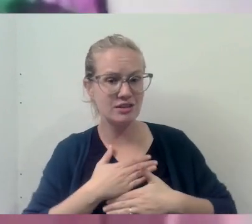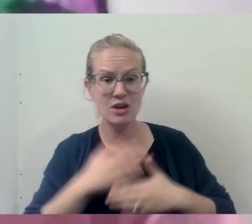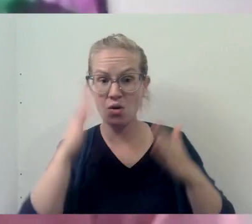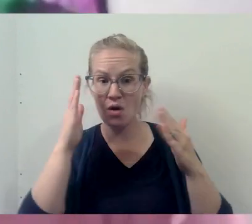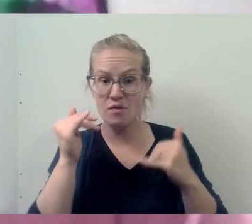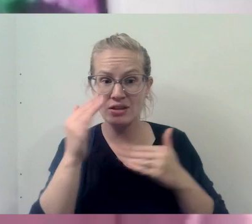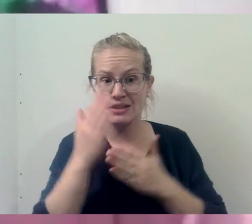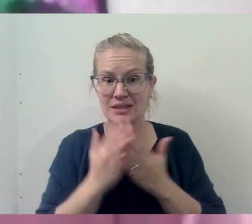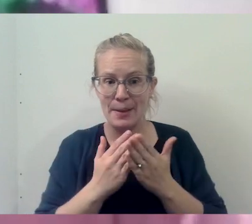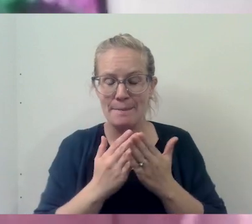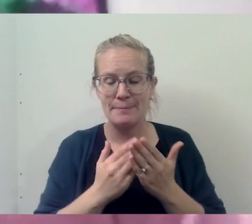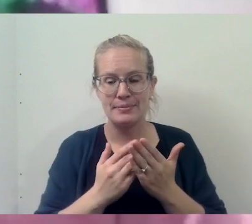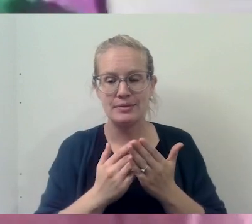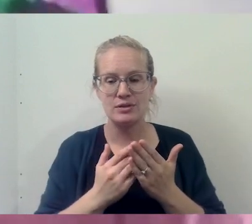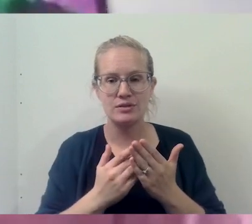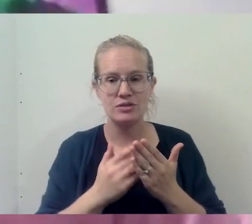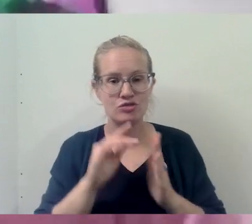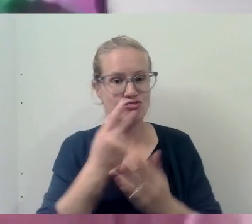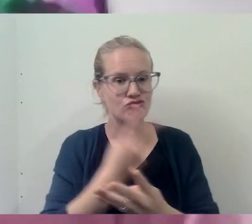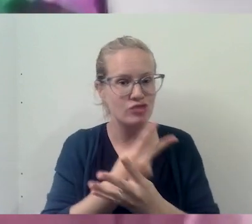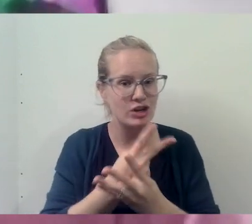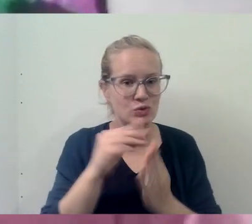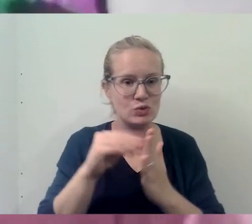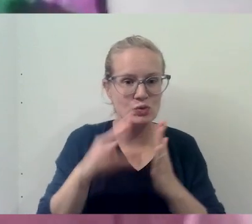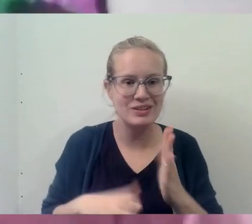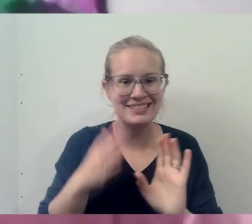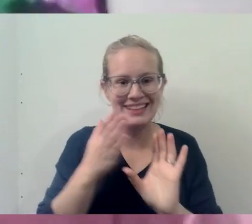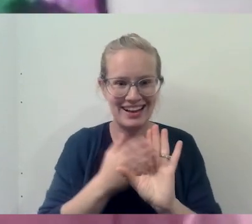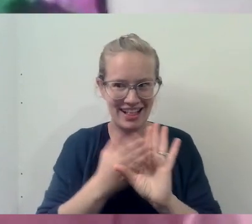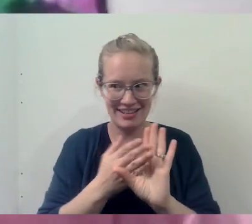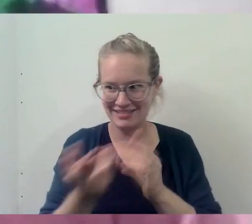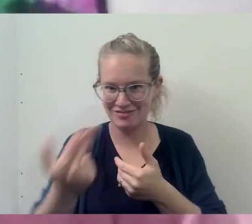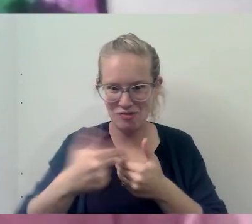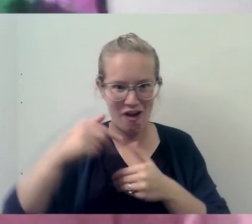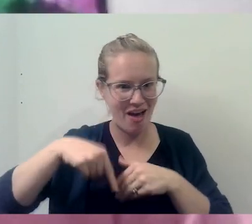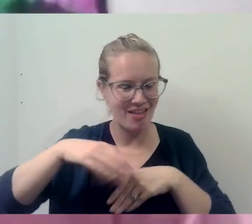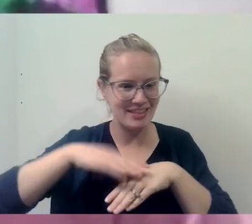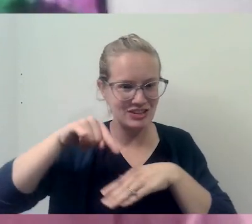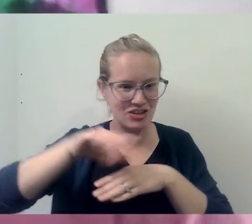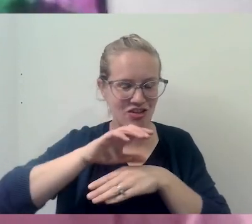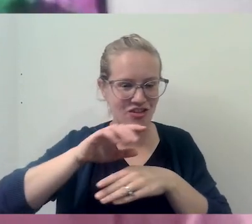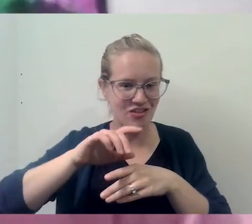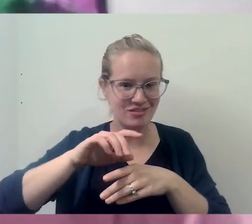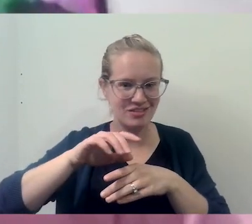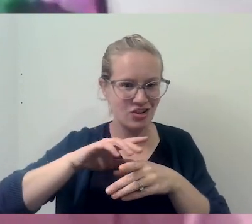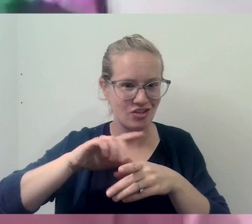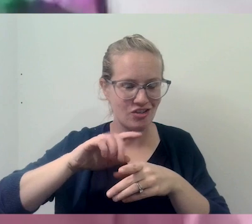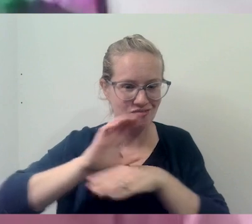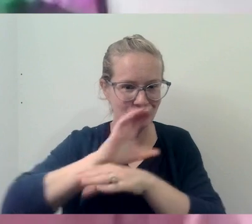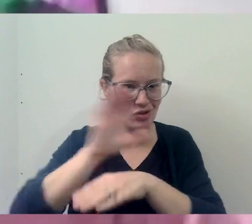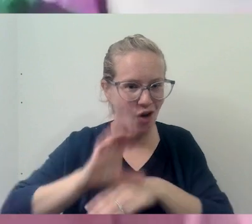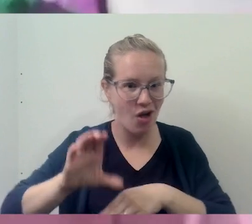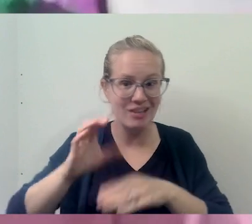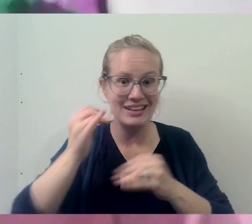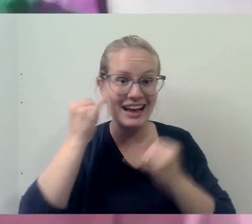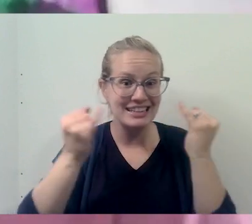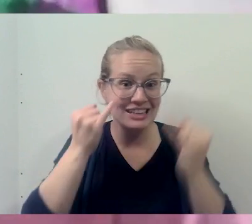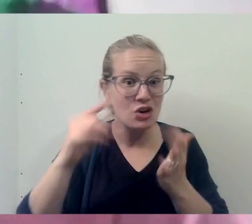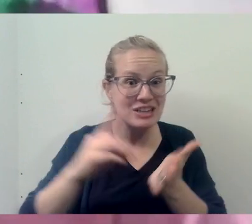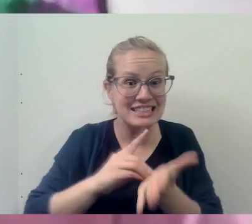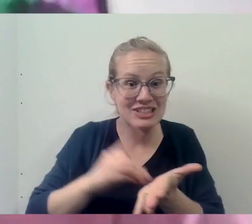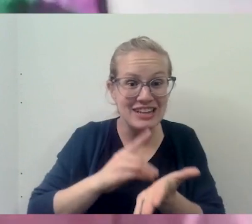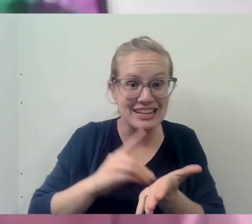some, um, uh, graduate students in psychology on the call. You got some ideas for dissertations as well, um,